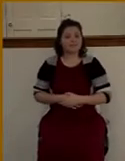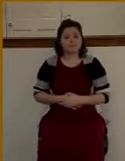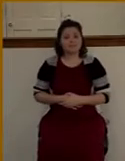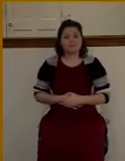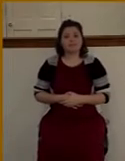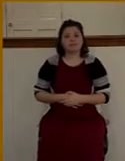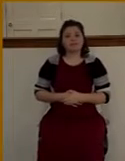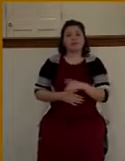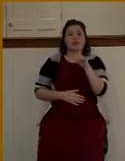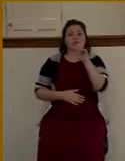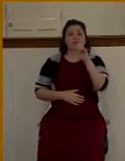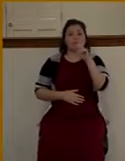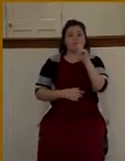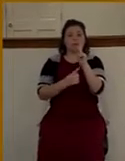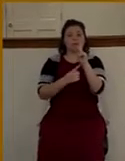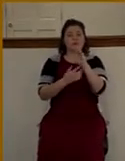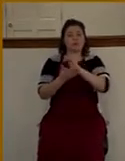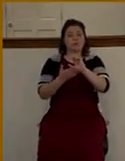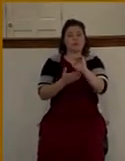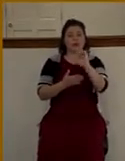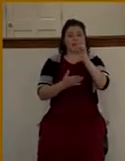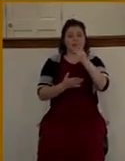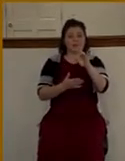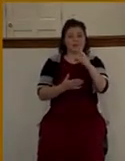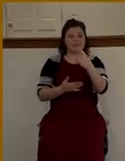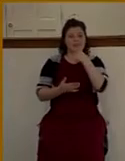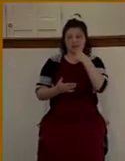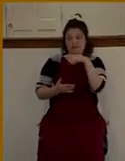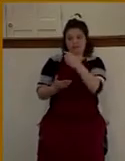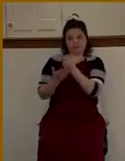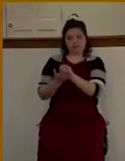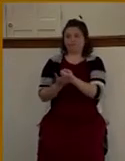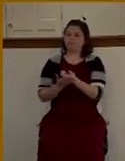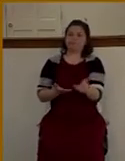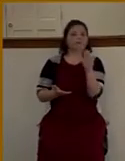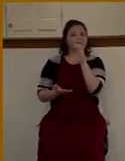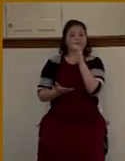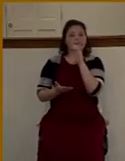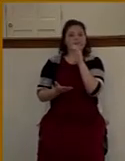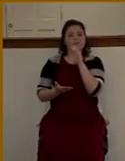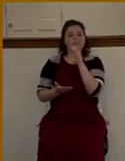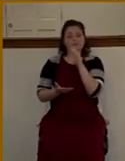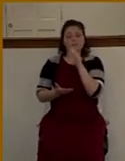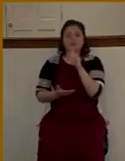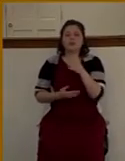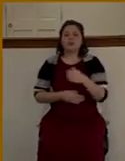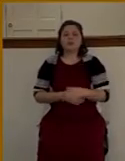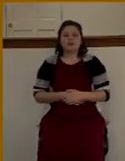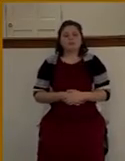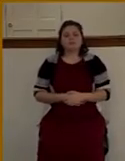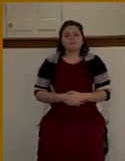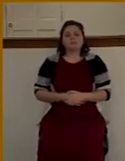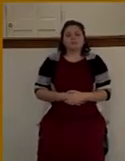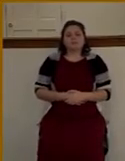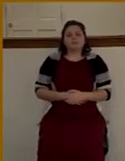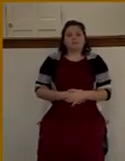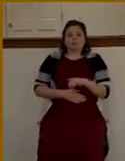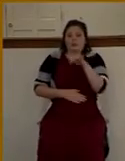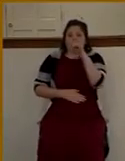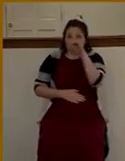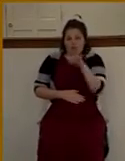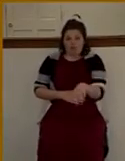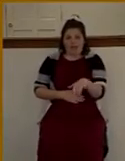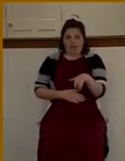chapter 18, verse 23, that he was extremely rich. So someone like this getting saved, this would be a trophy